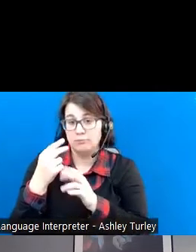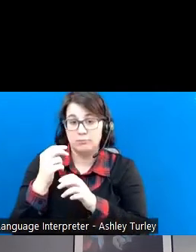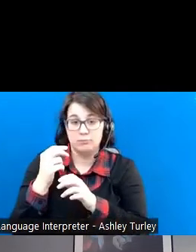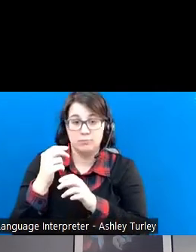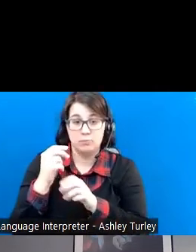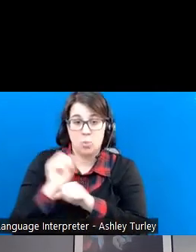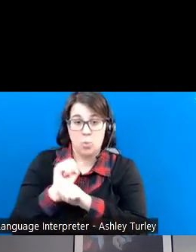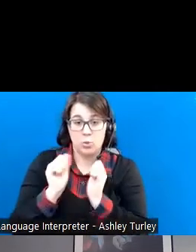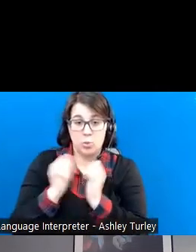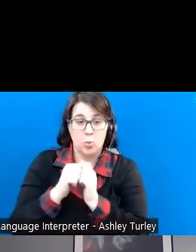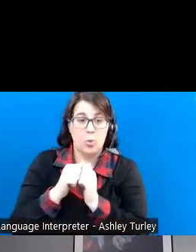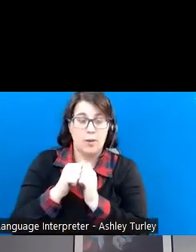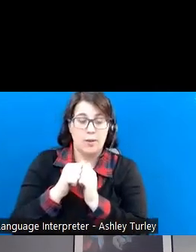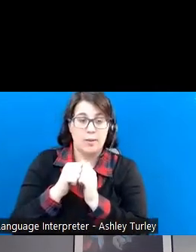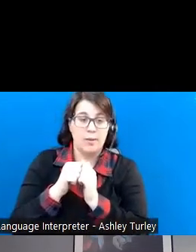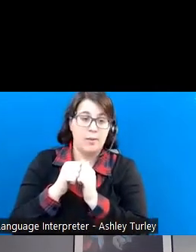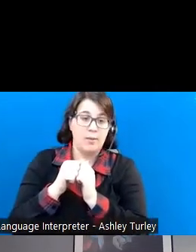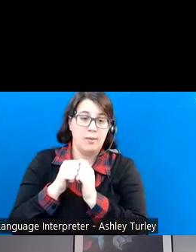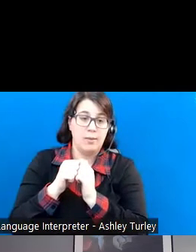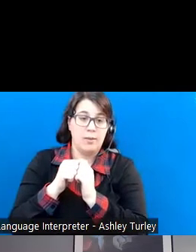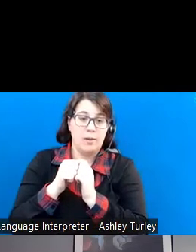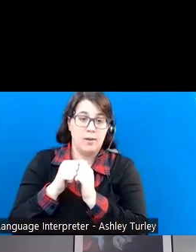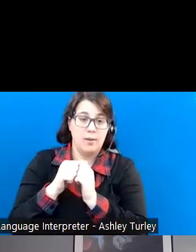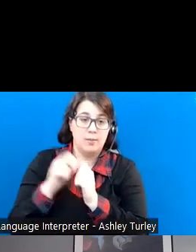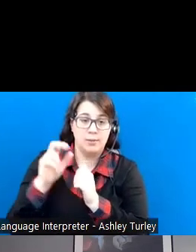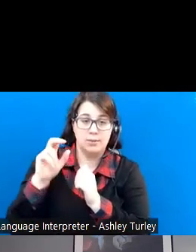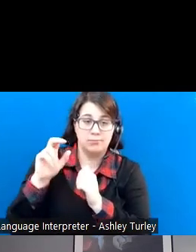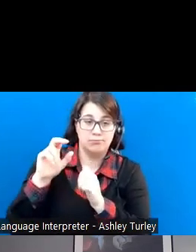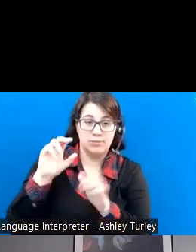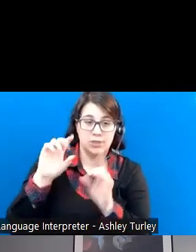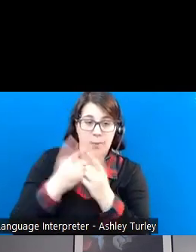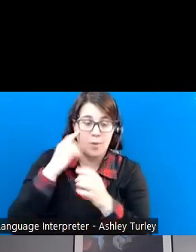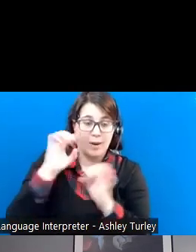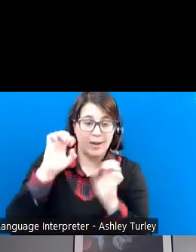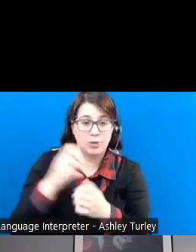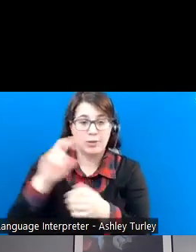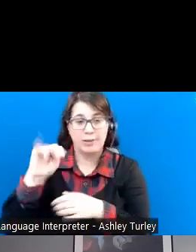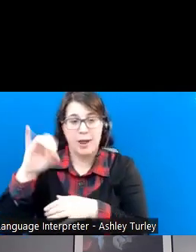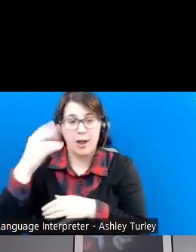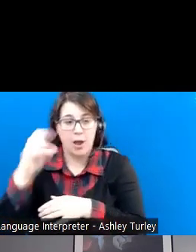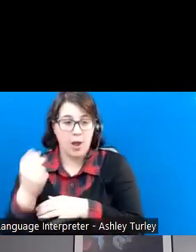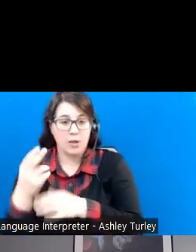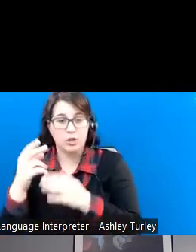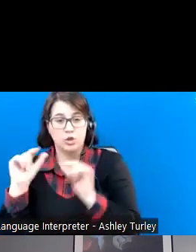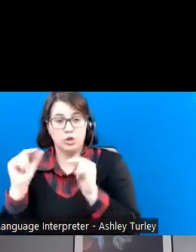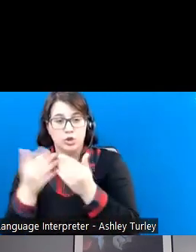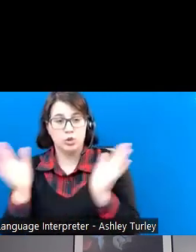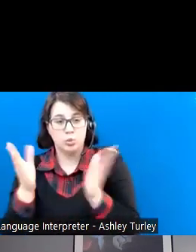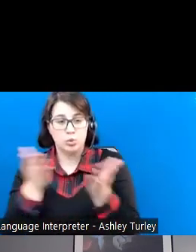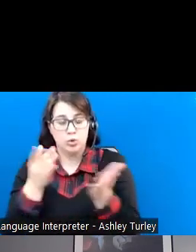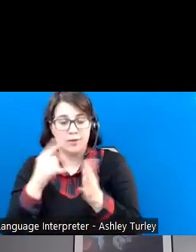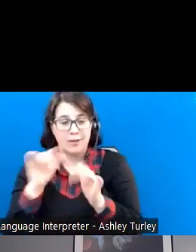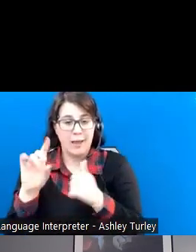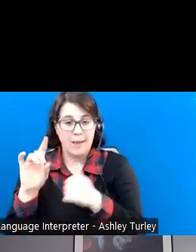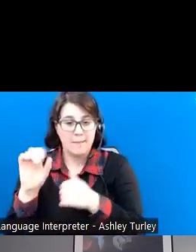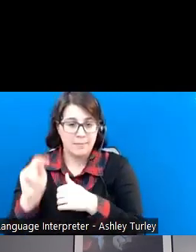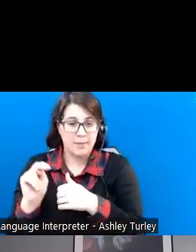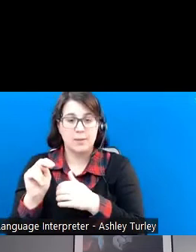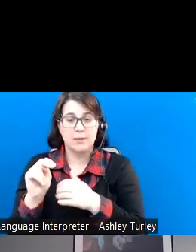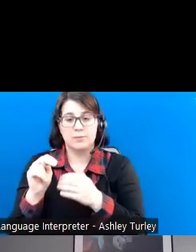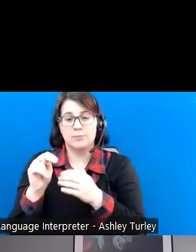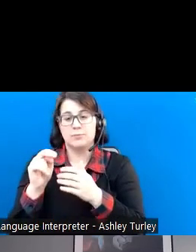the General Service Administration, cleaning some federal courthouses and U.S. marshal services in certain areas of West Virginia, all